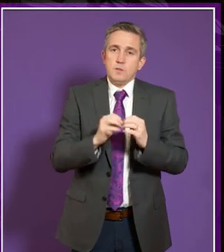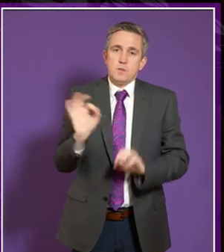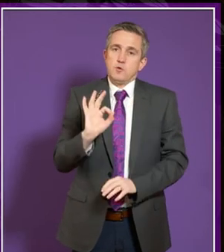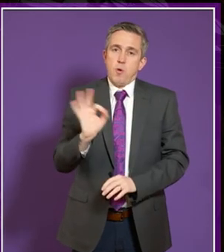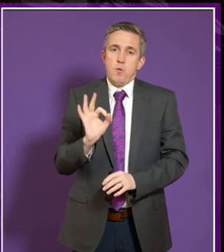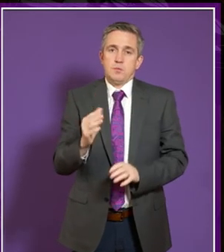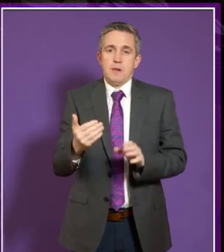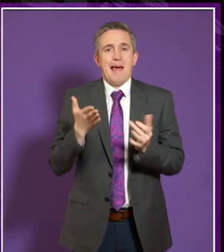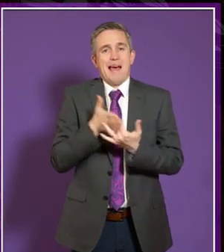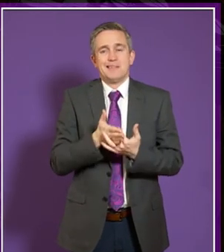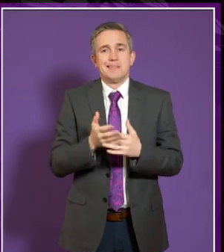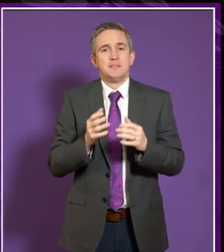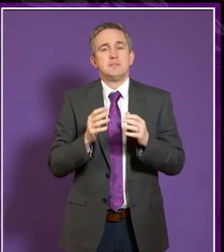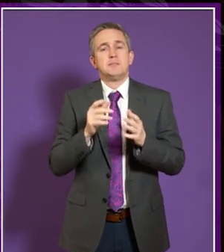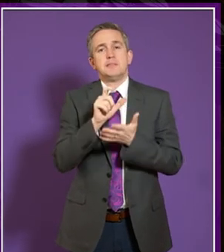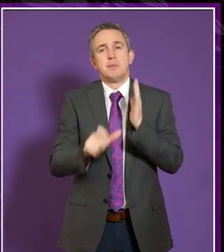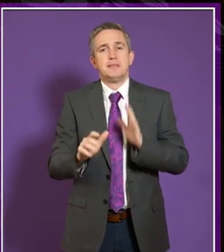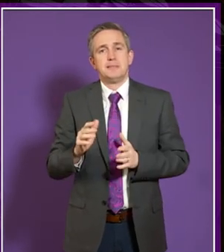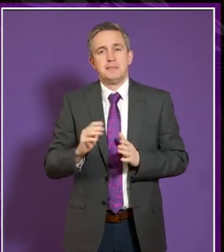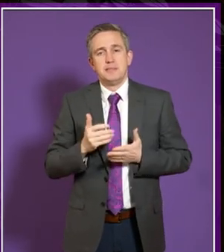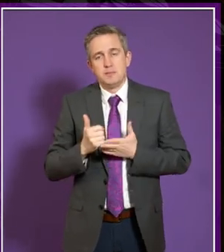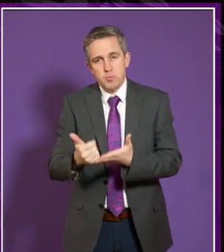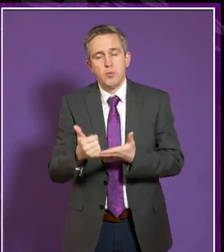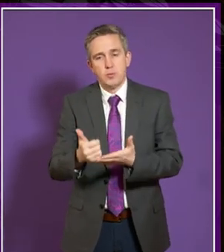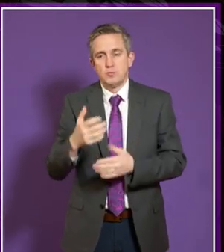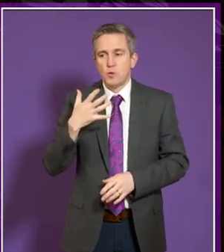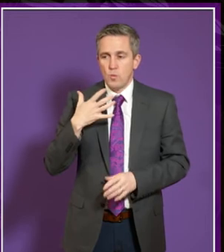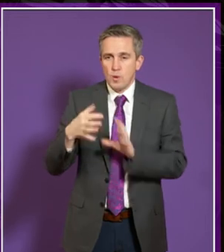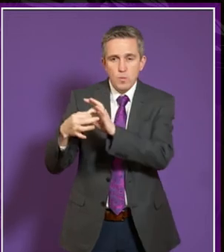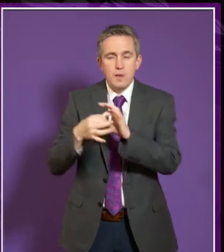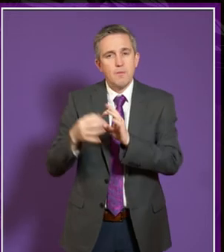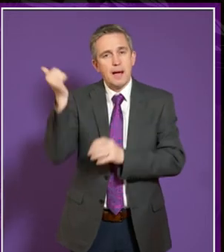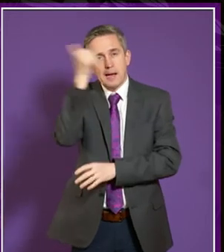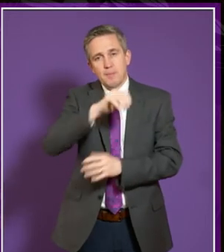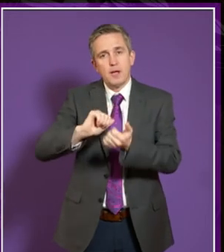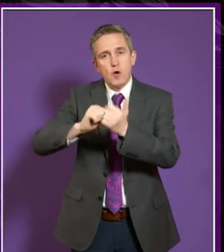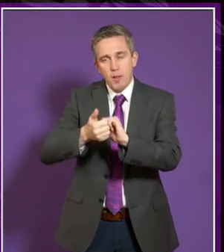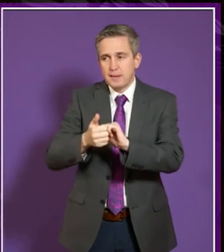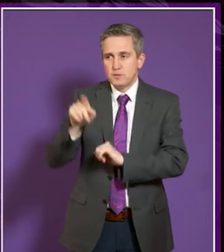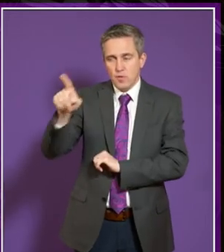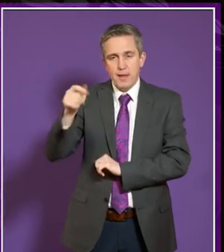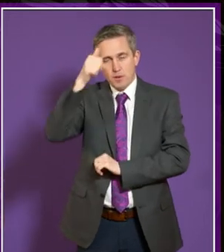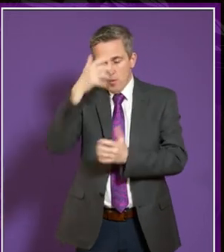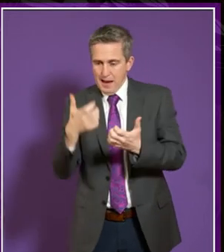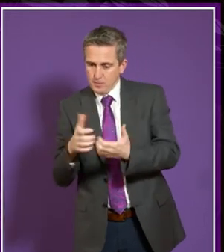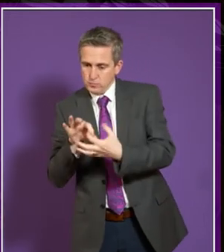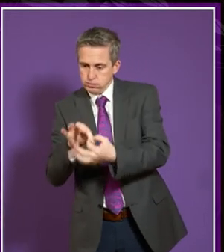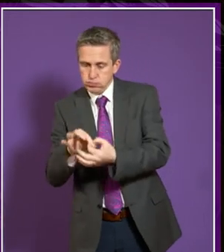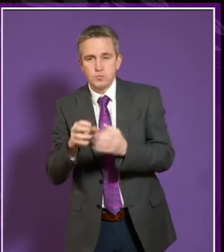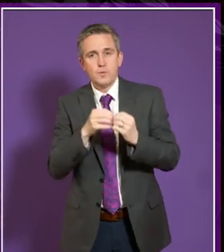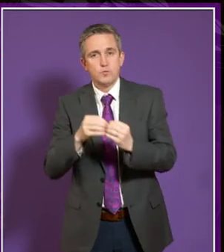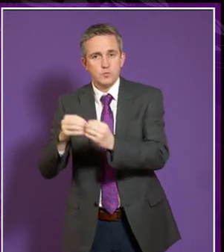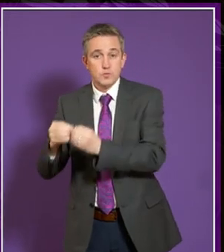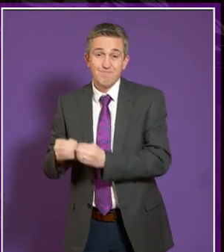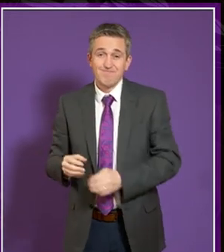we need to work with our academic colleagues and again the student population we know that